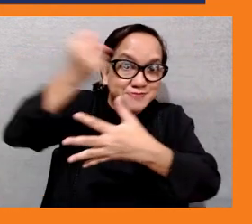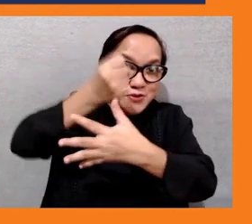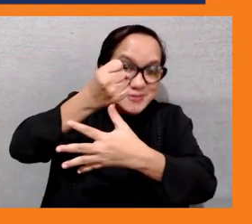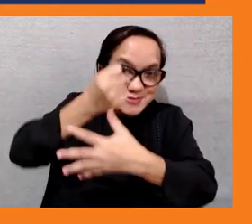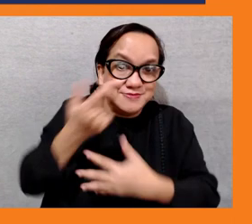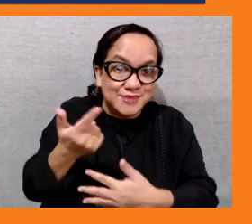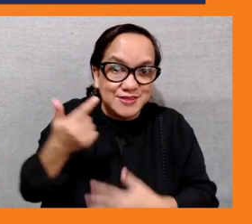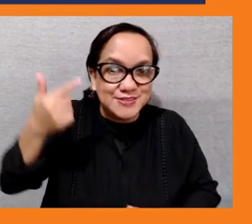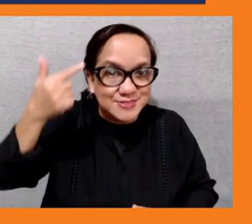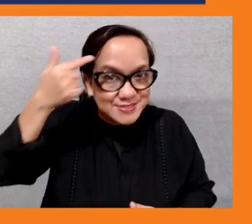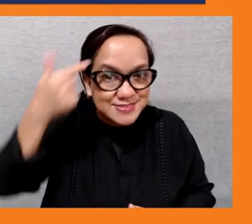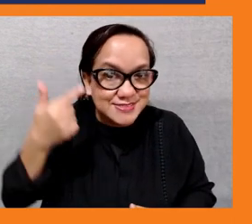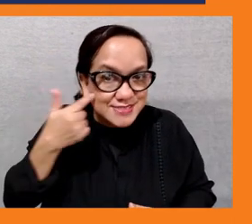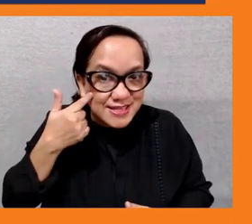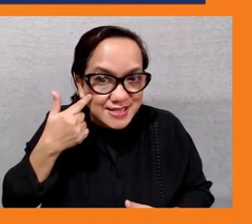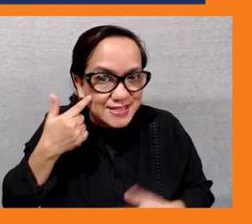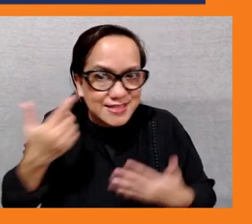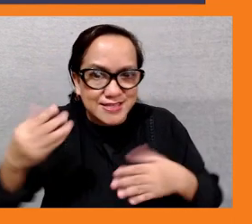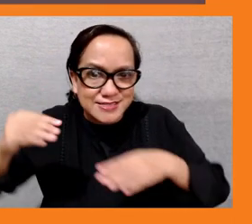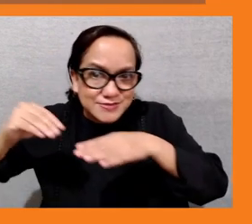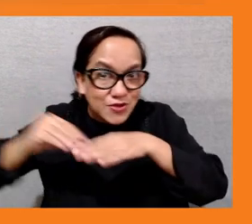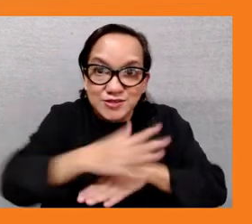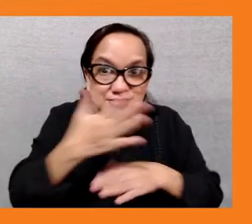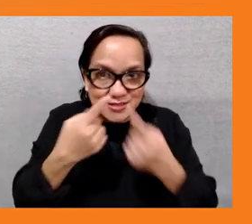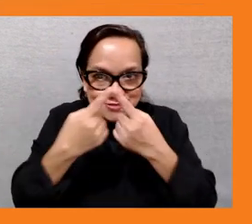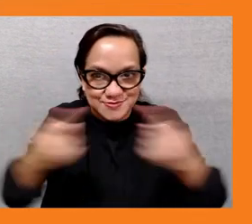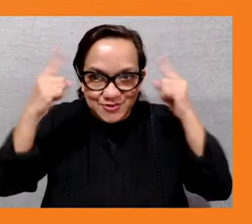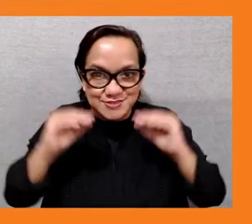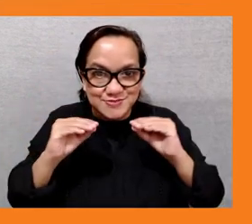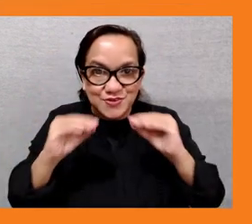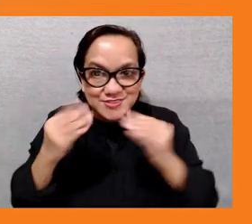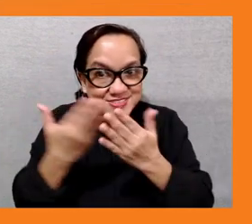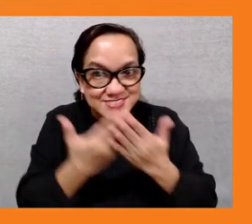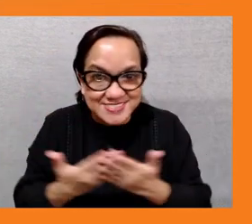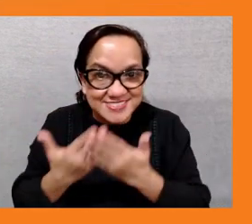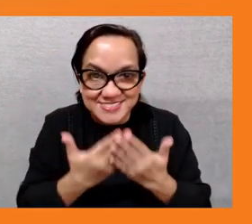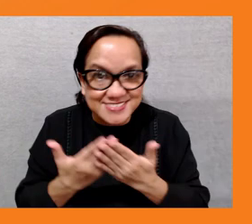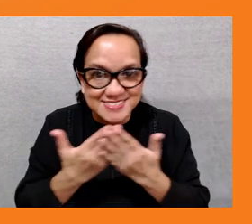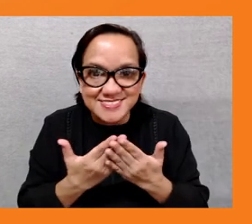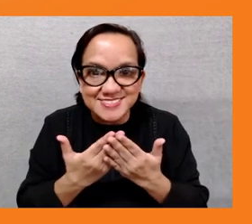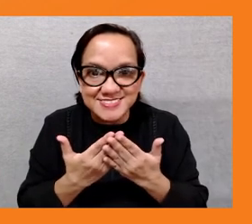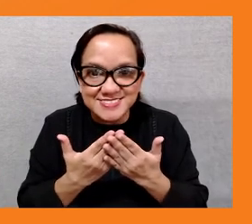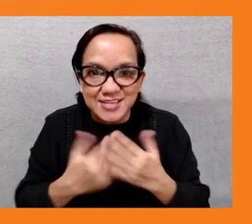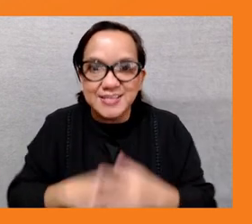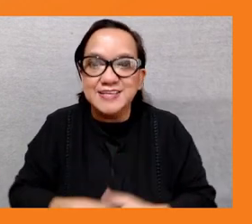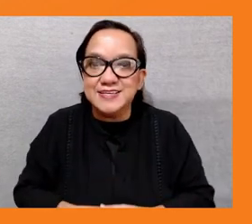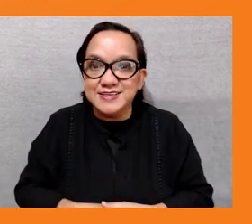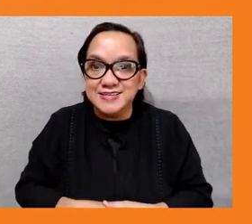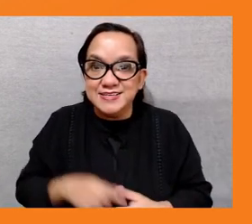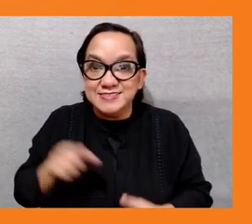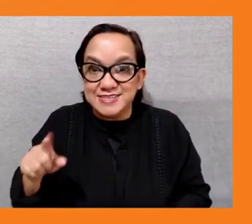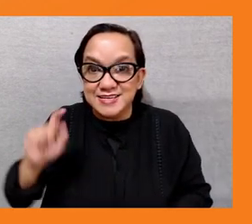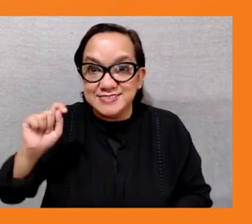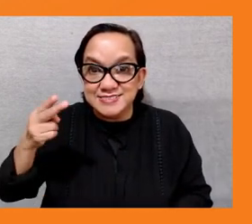changes thank you iris for these questions um okay so plan international have been